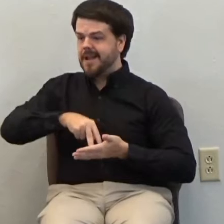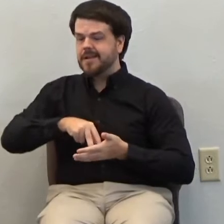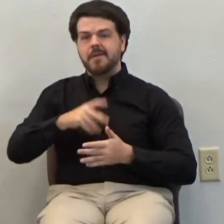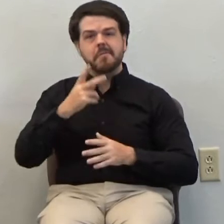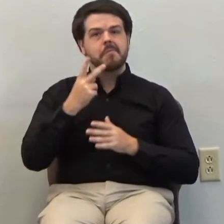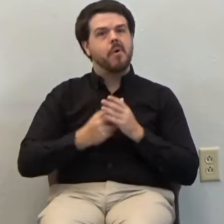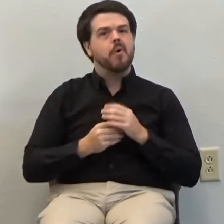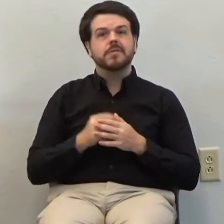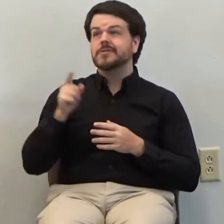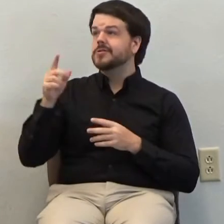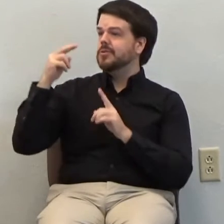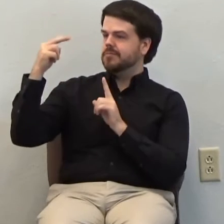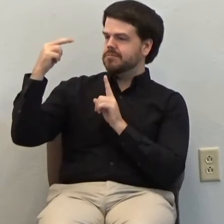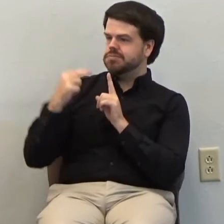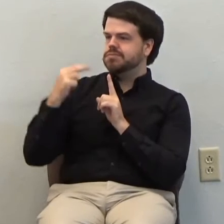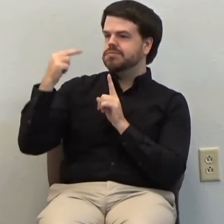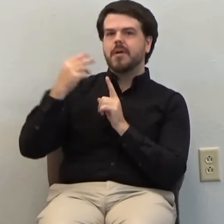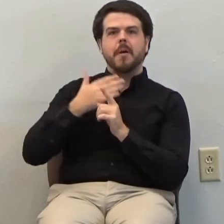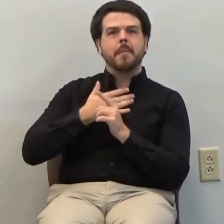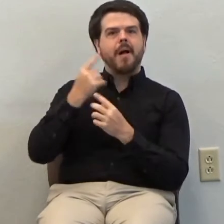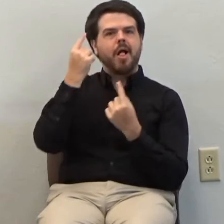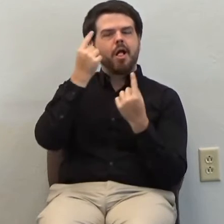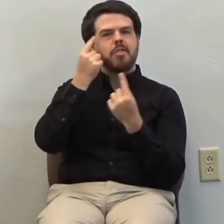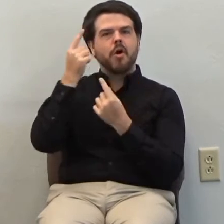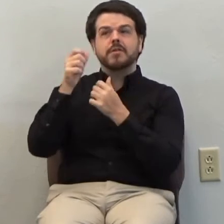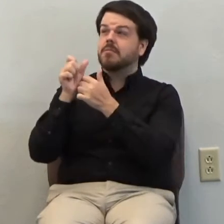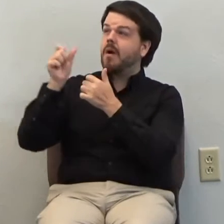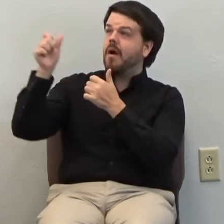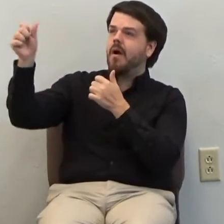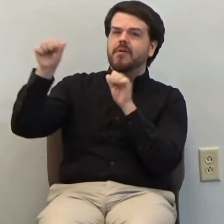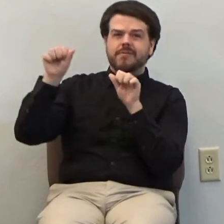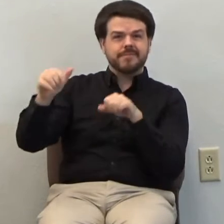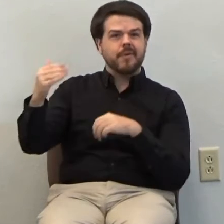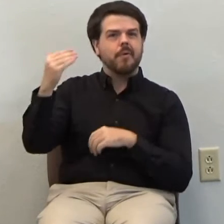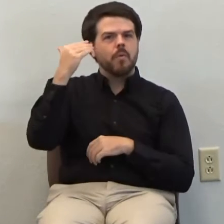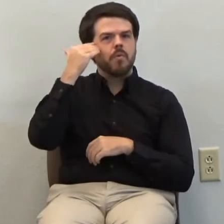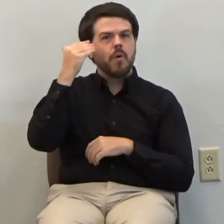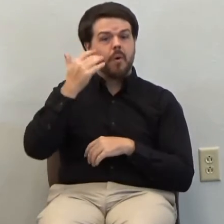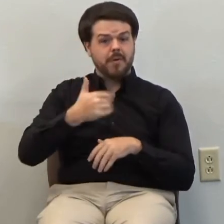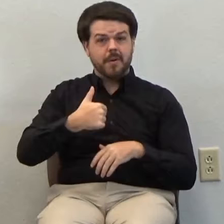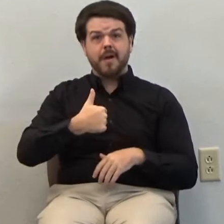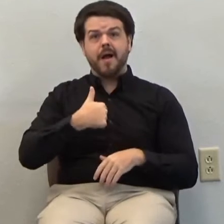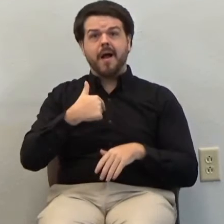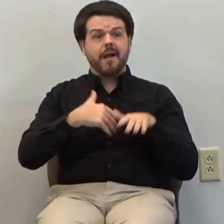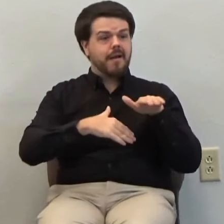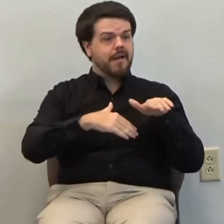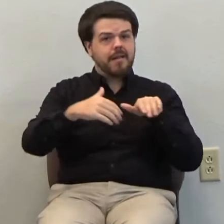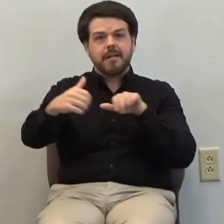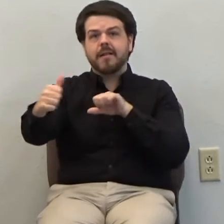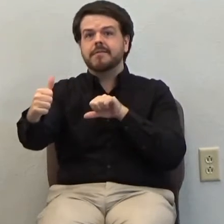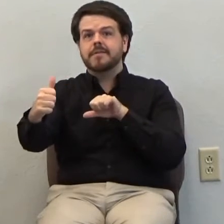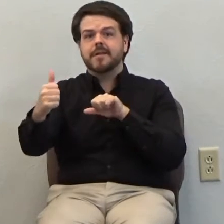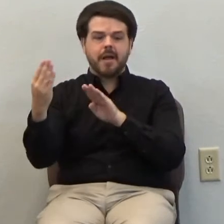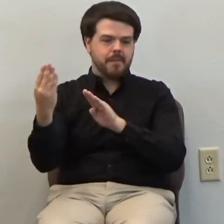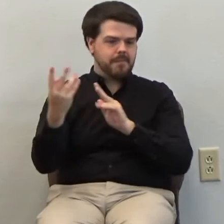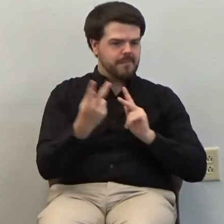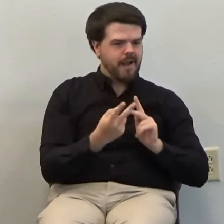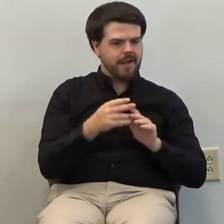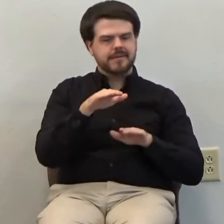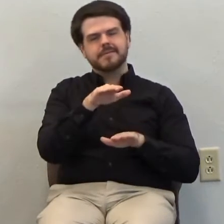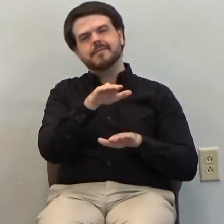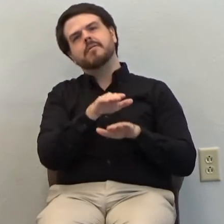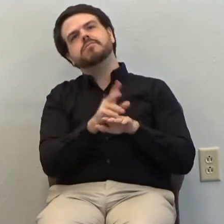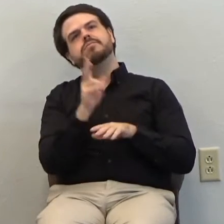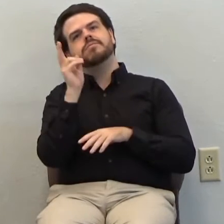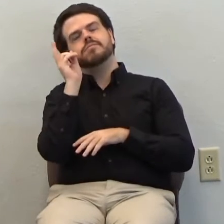You perceive my thoughts from afar. You discern my going out and my lying down. You are familiar